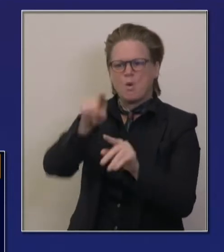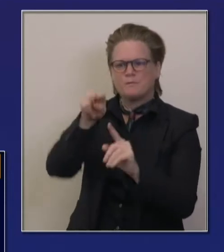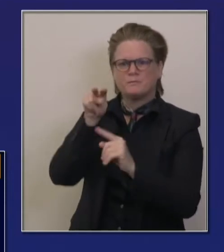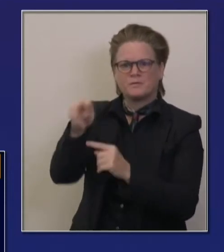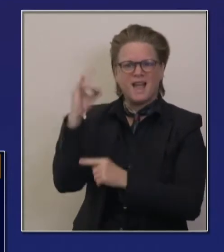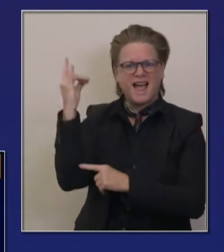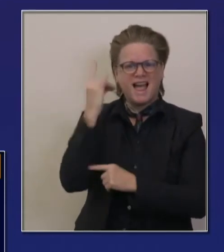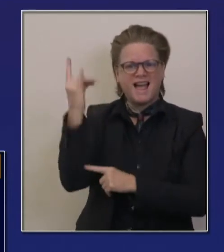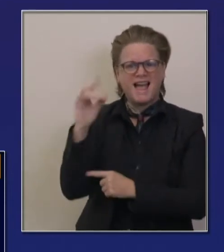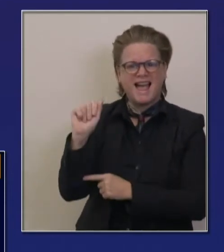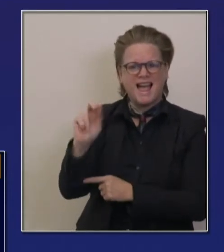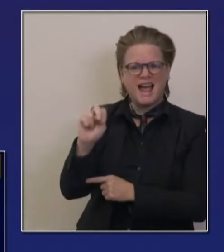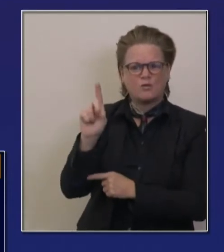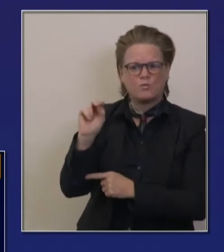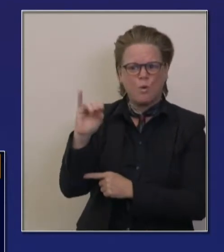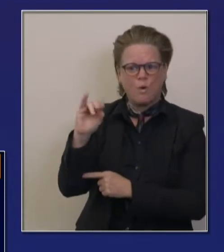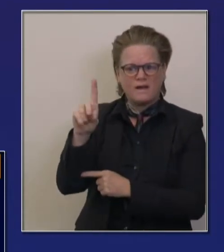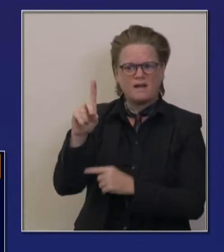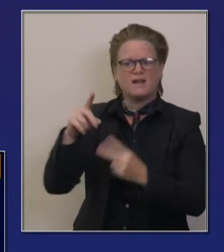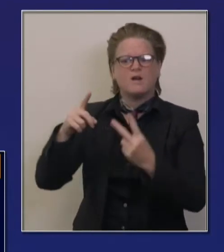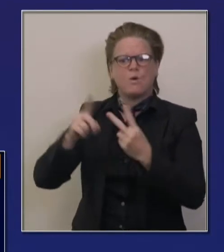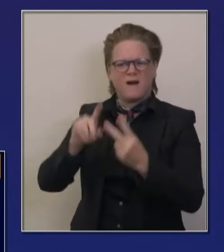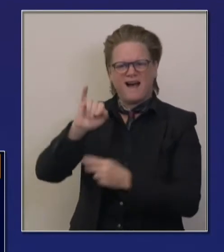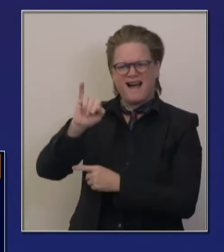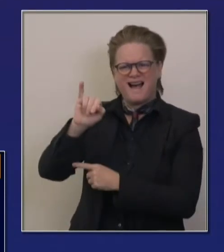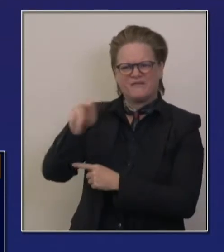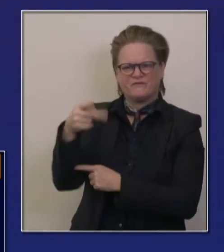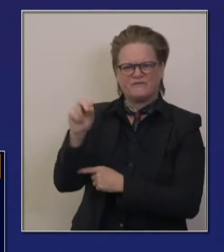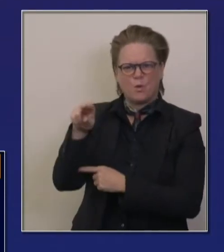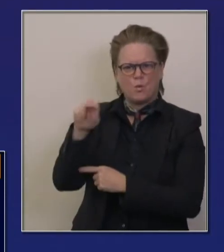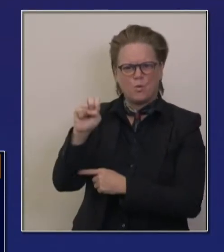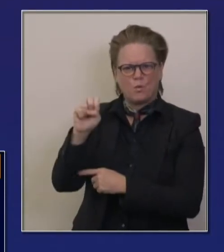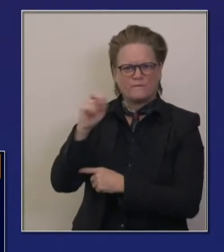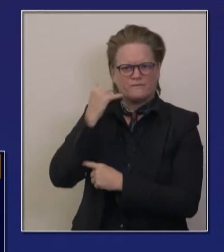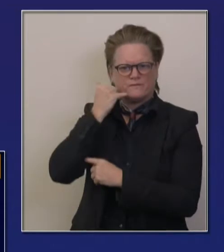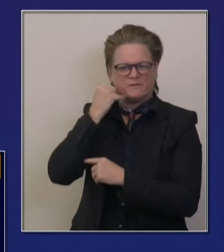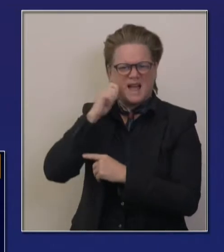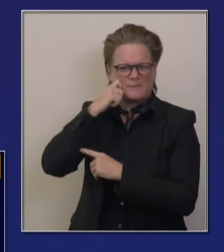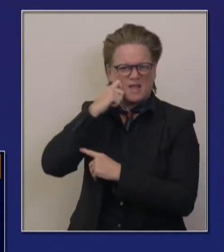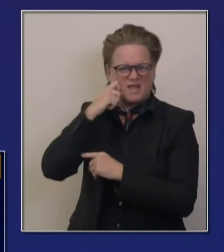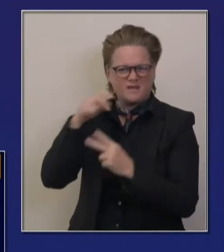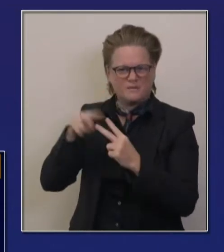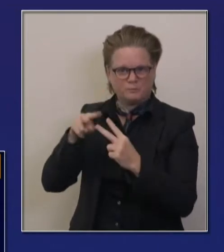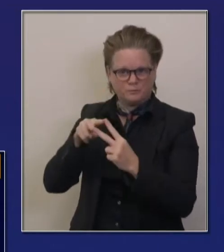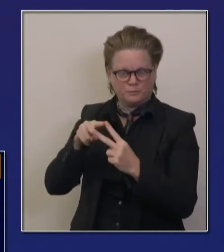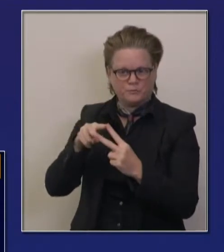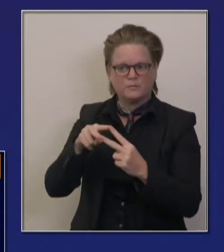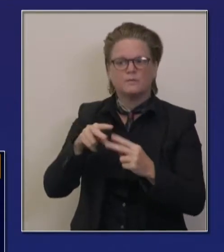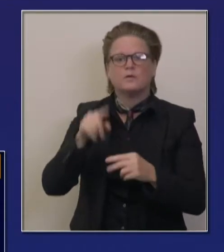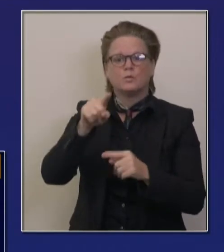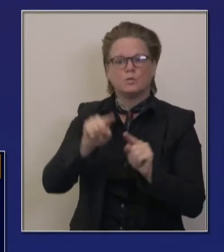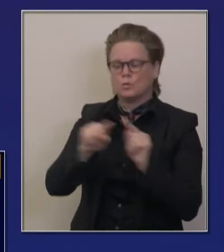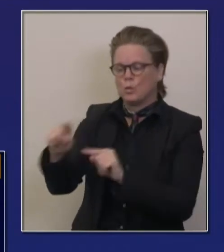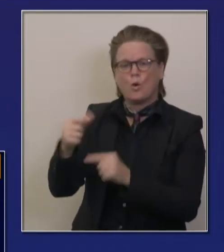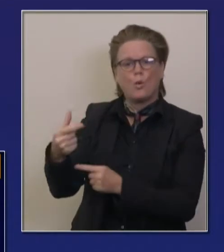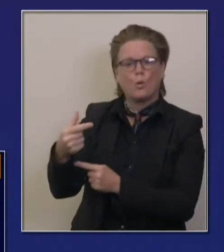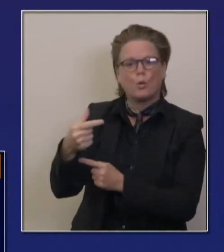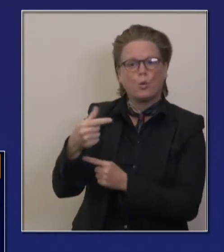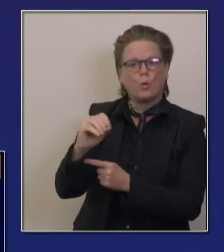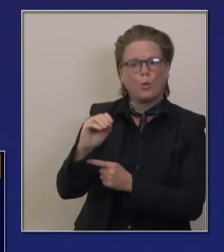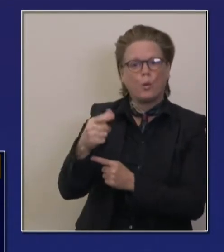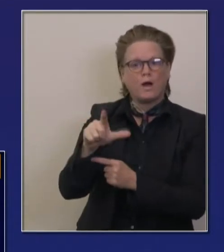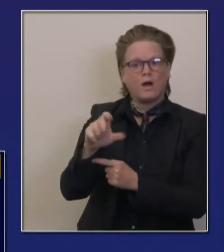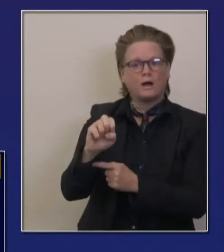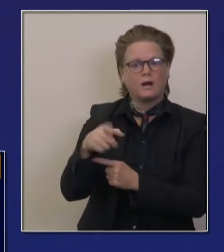Android platform requires that you download California Notify from the Google Play Store. You open up the app. You